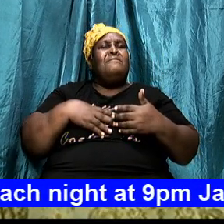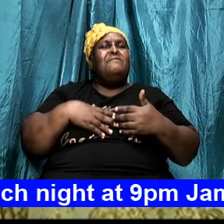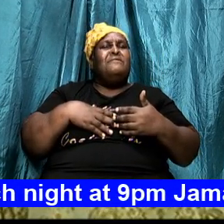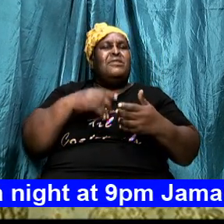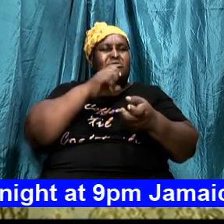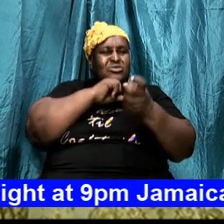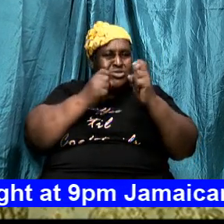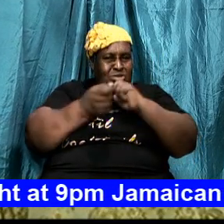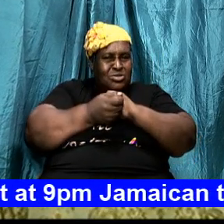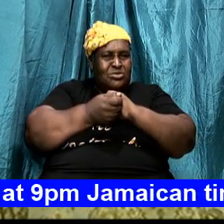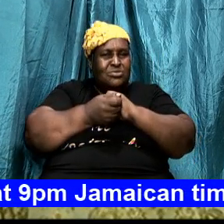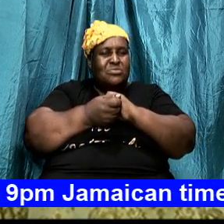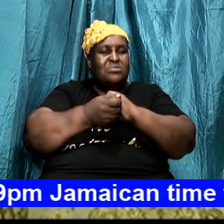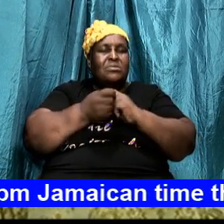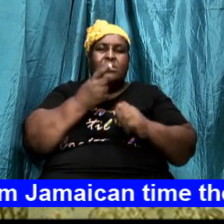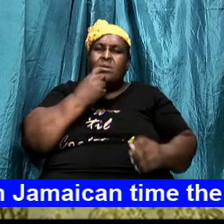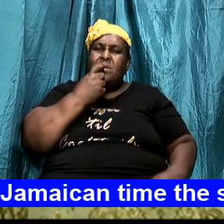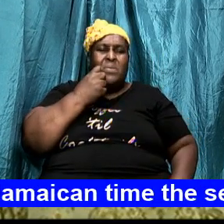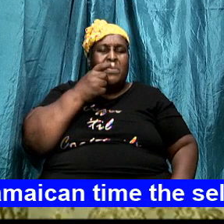tonight